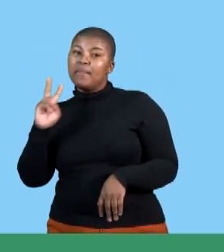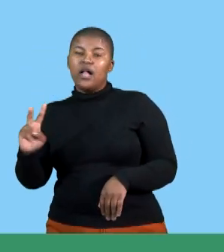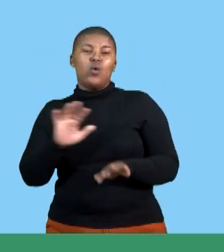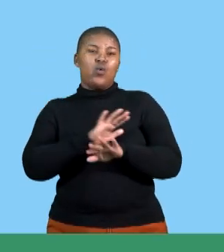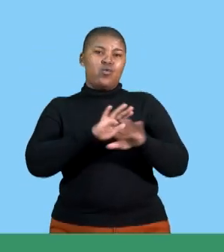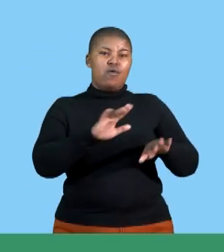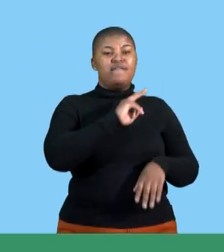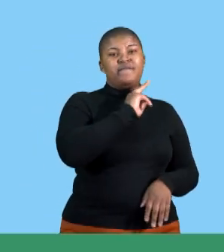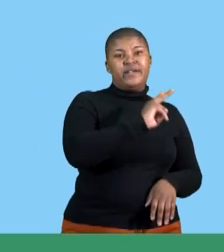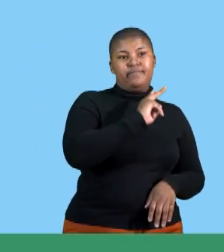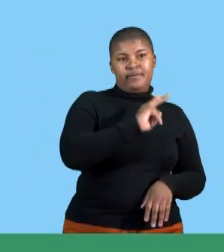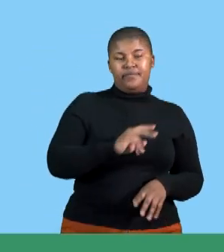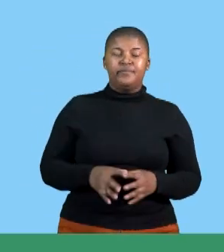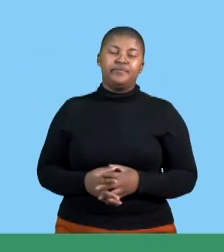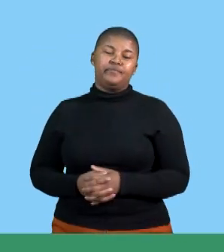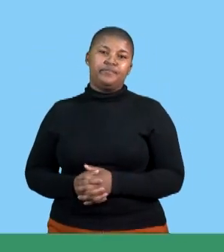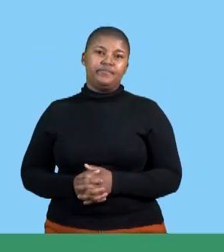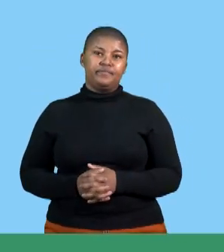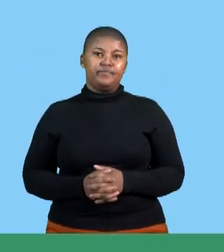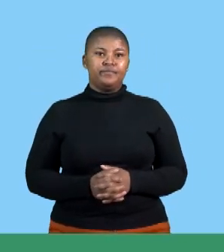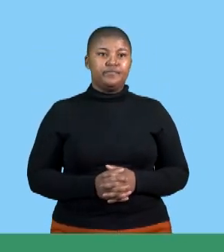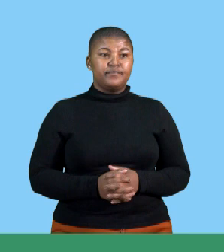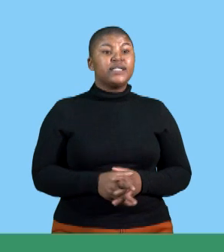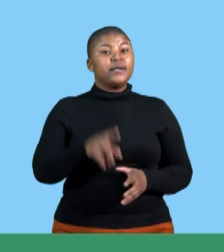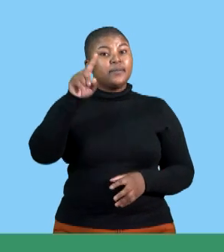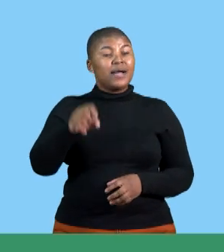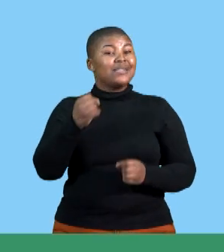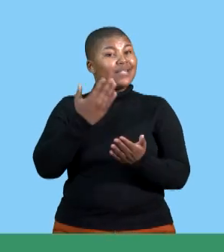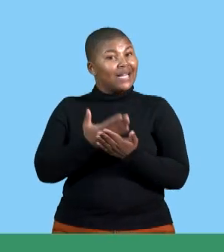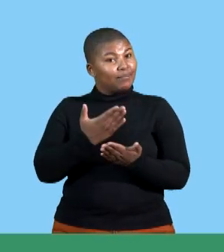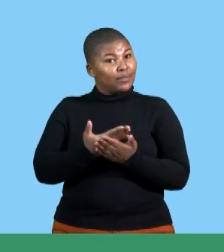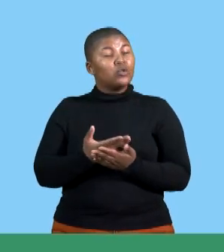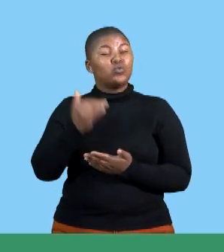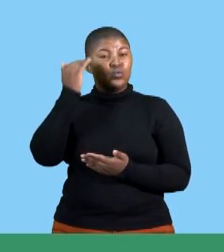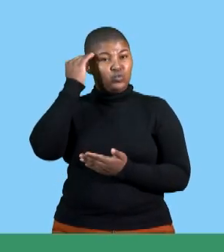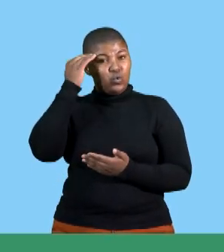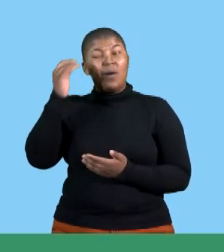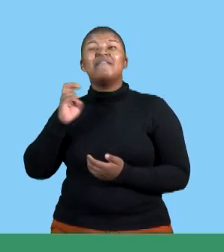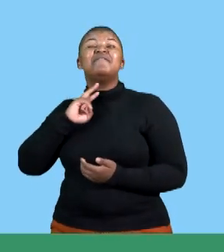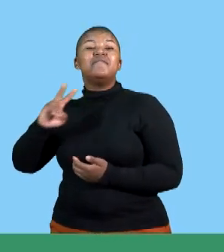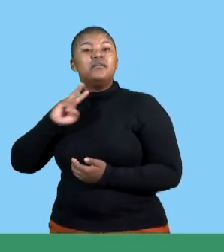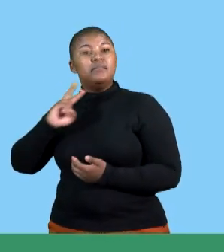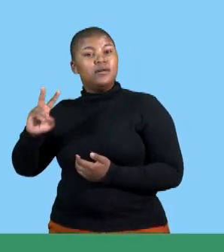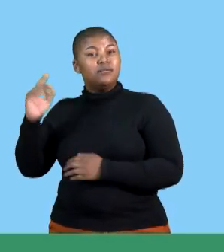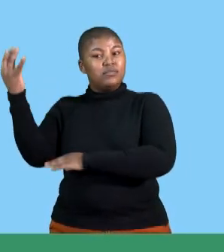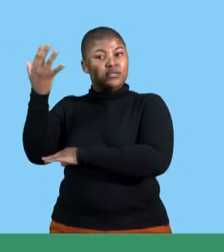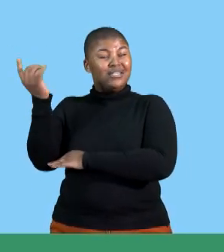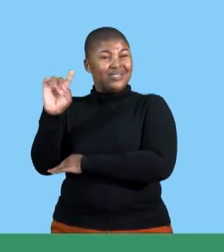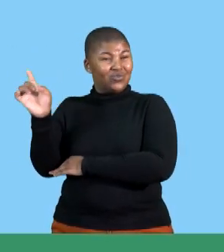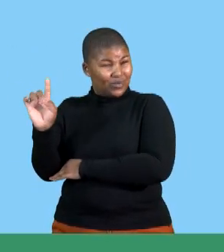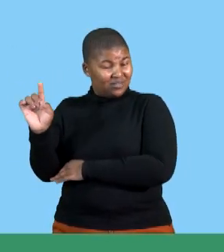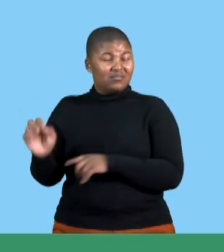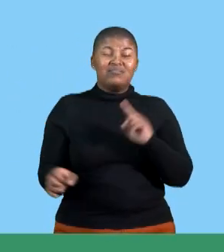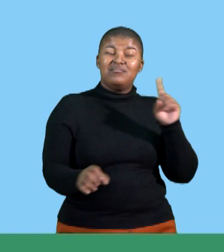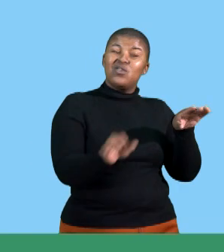-verbal presentation right the key thing here in order for you to be able to identify you need to know the difference between the two between